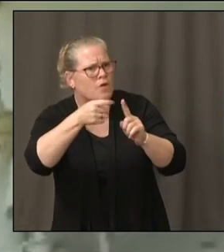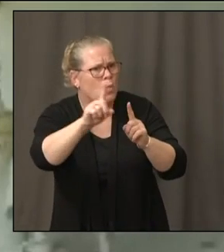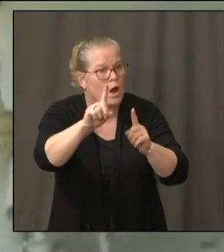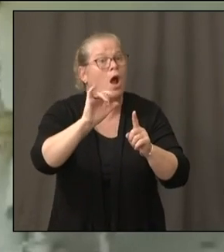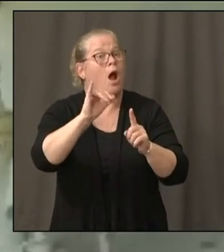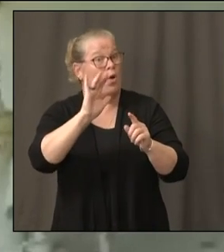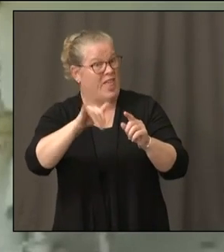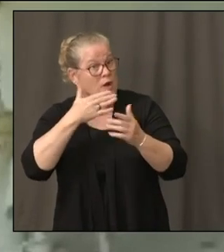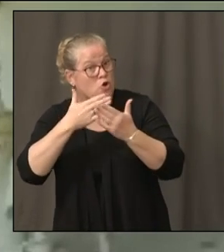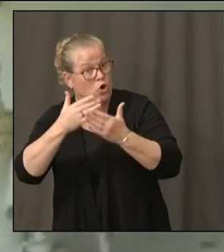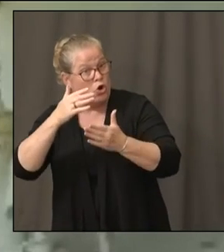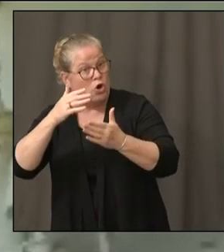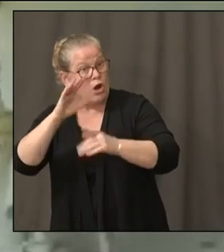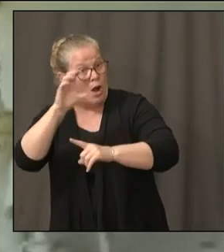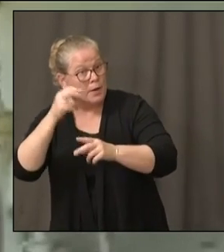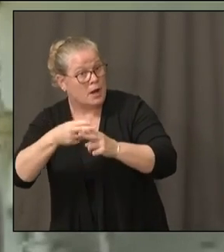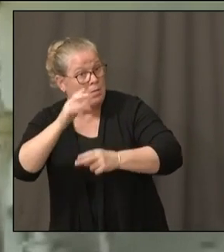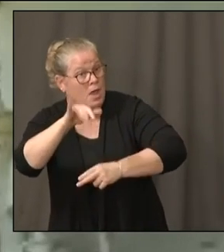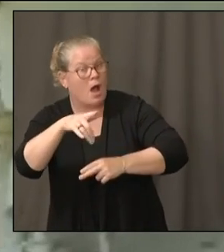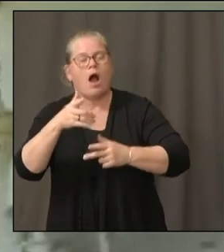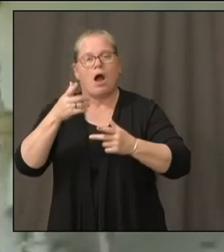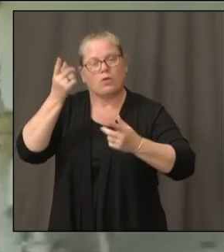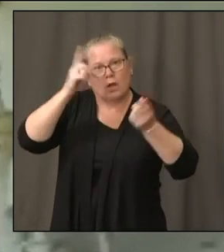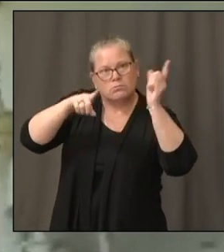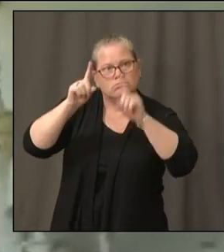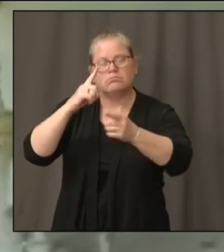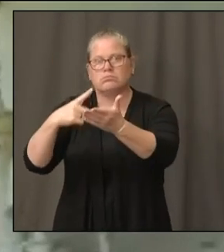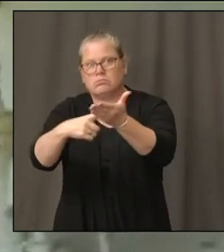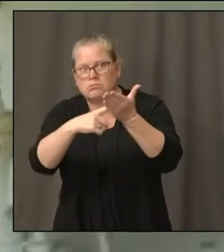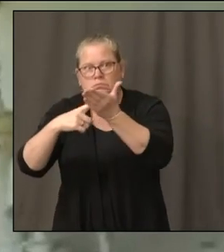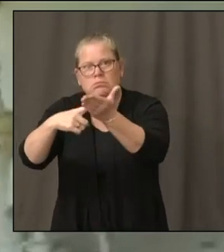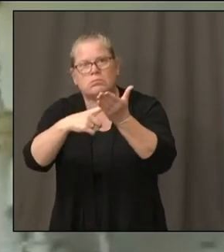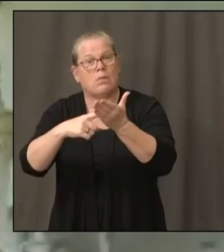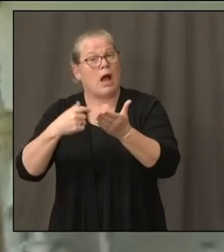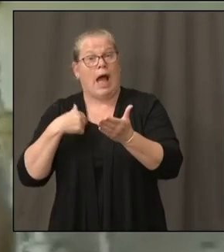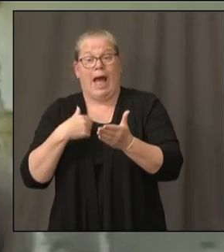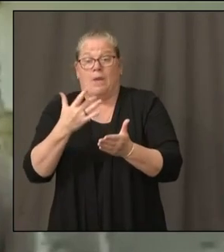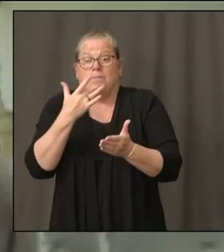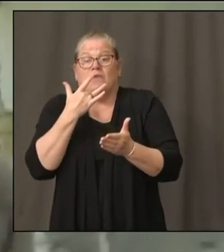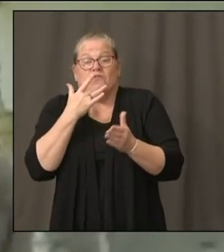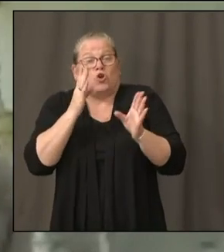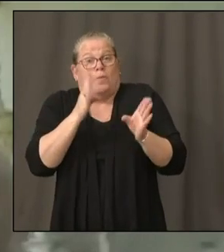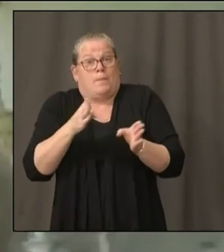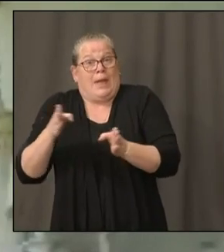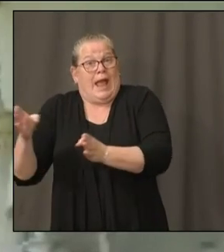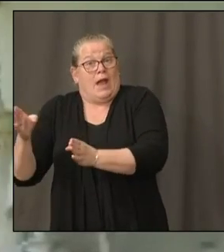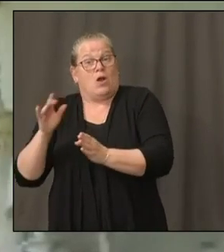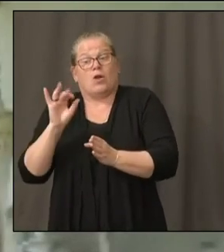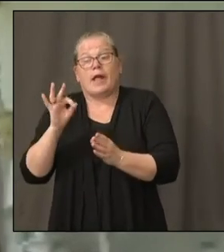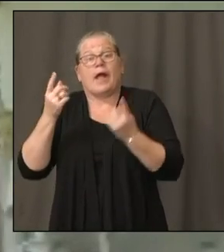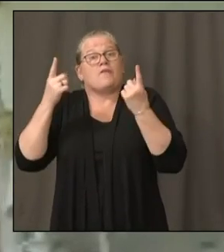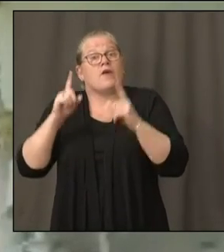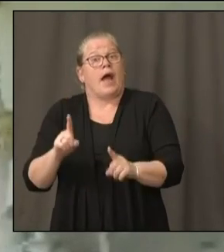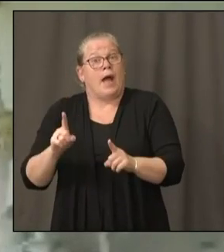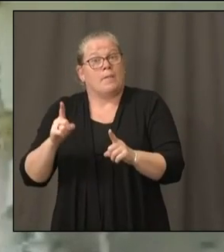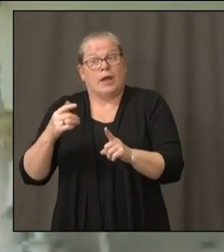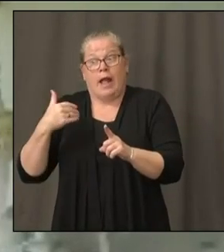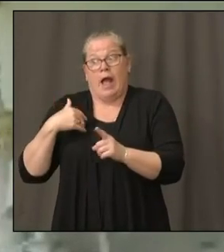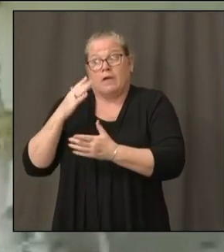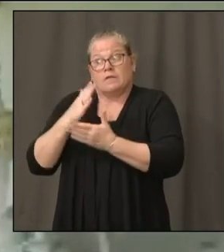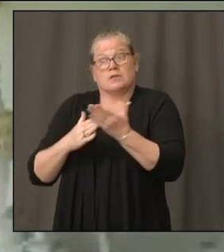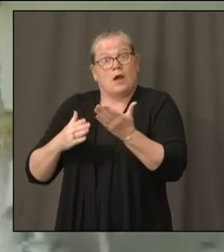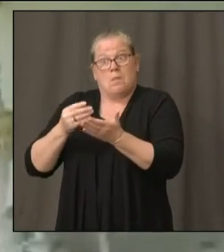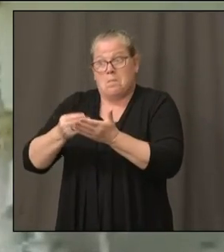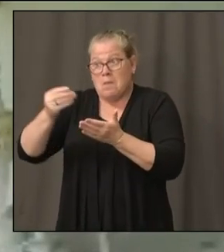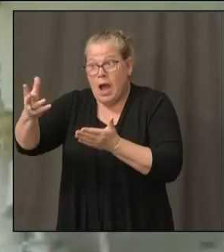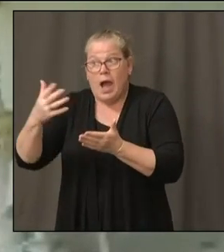I would say I'd rather be prepared, and if I have leftovers, I can use them as